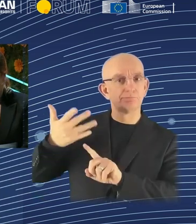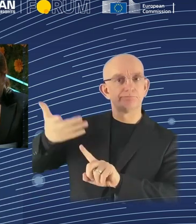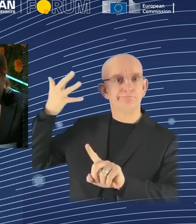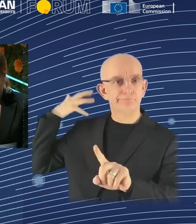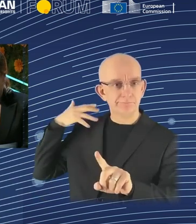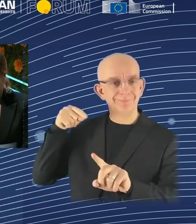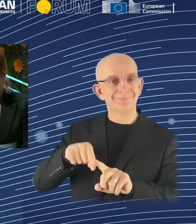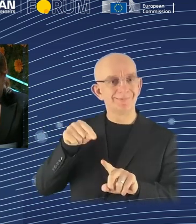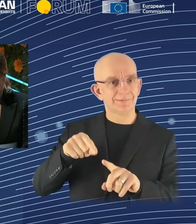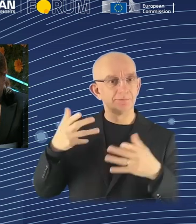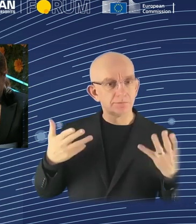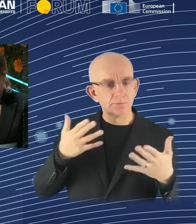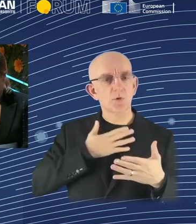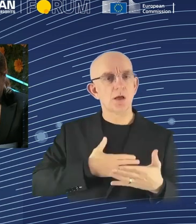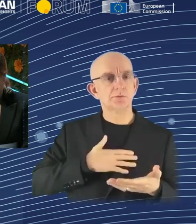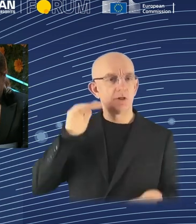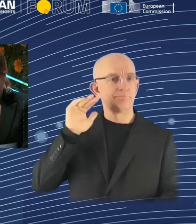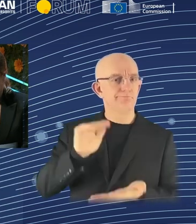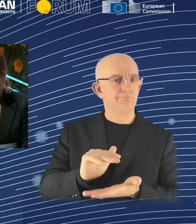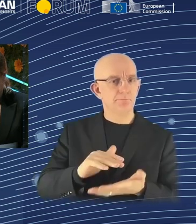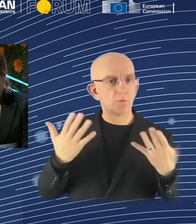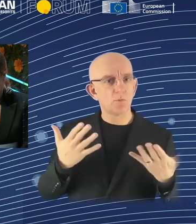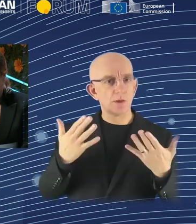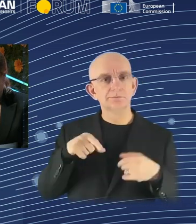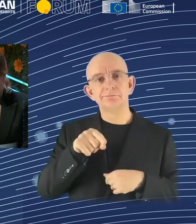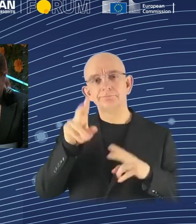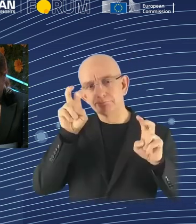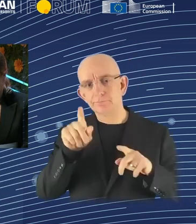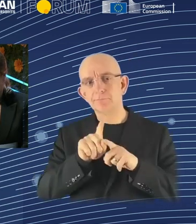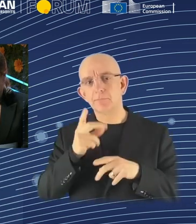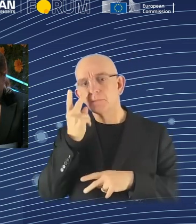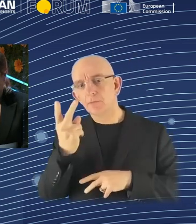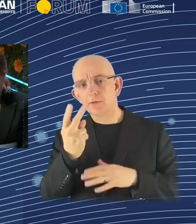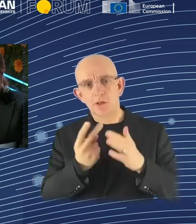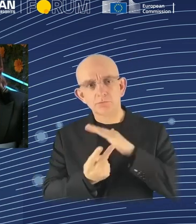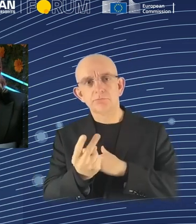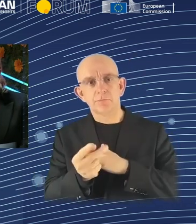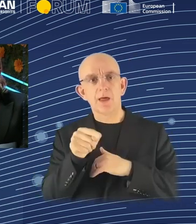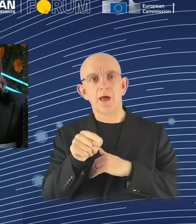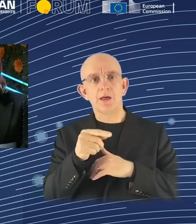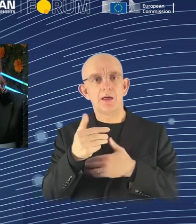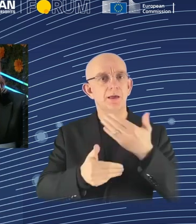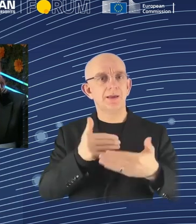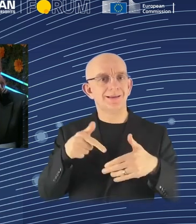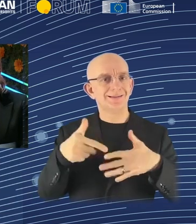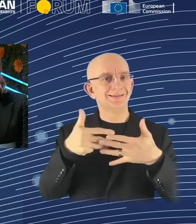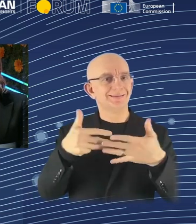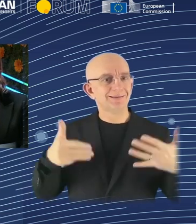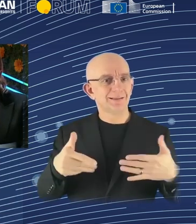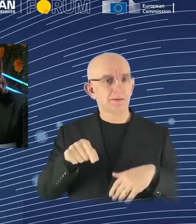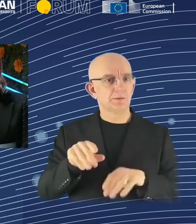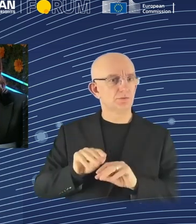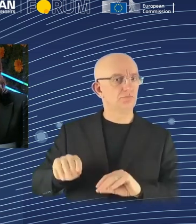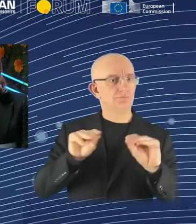predictive error of the system on the training data. And the problem with that is if your training data is reflecting